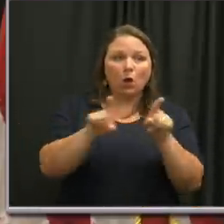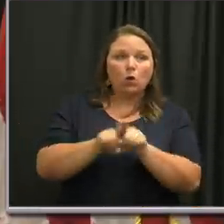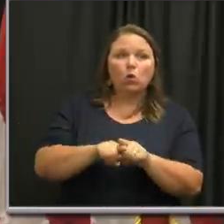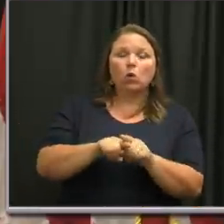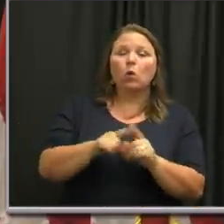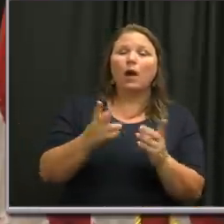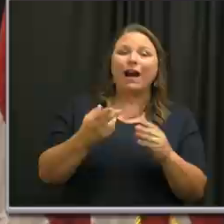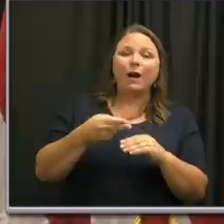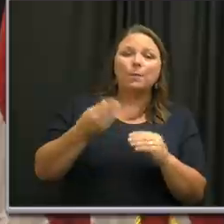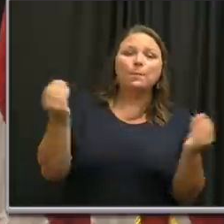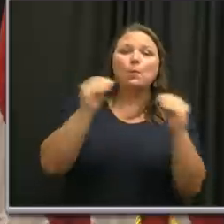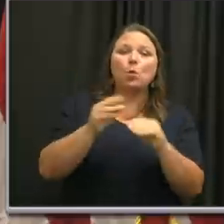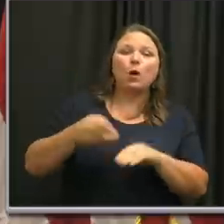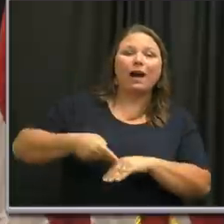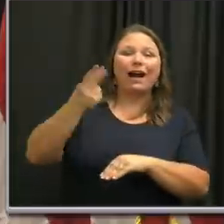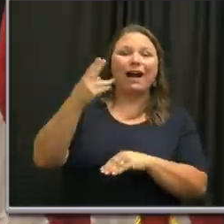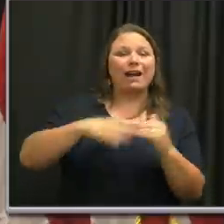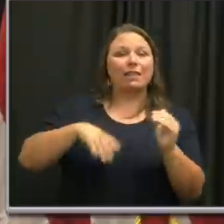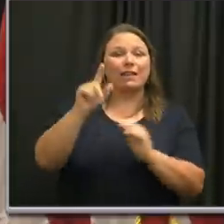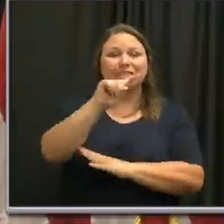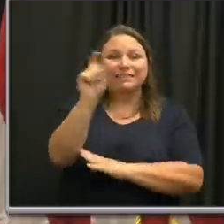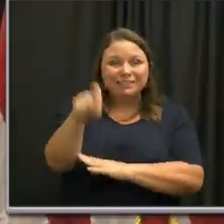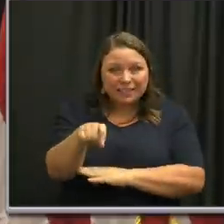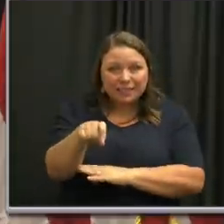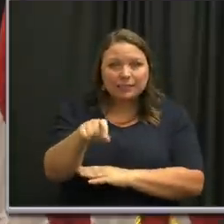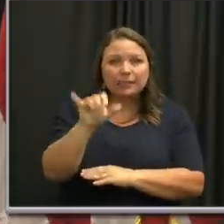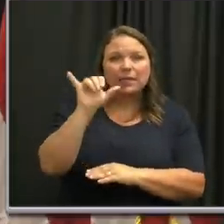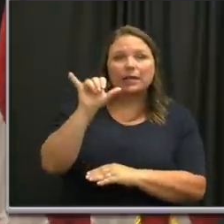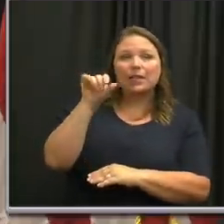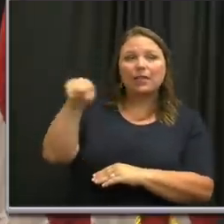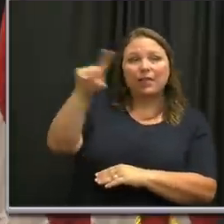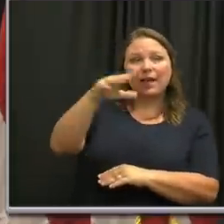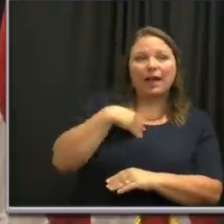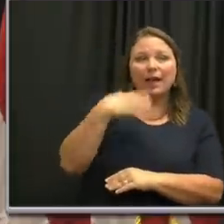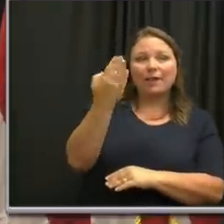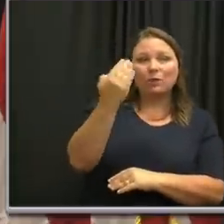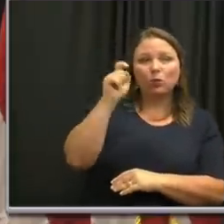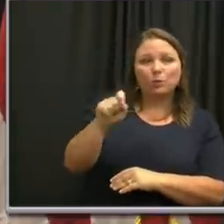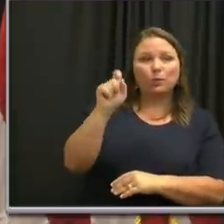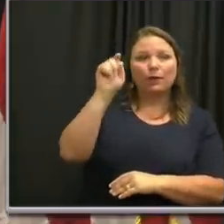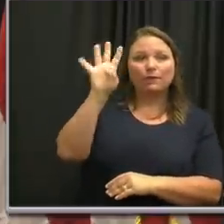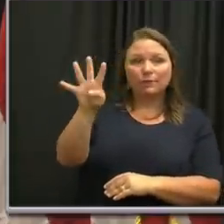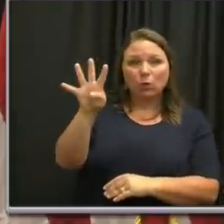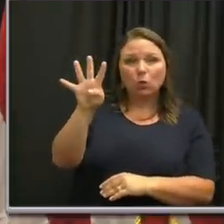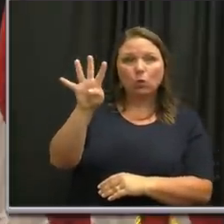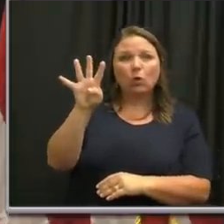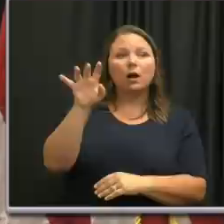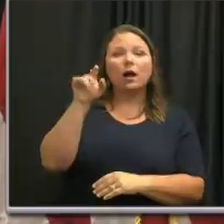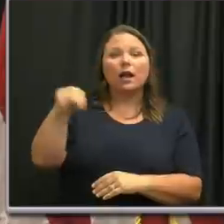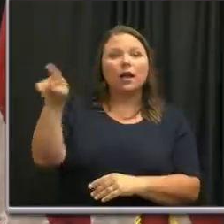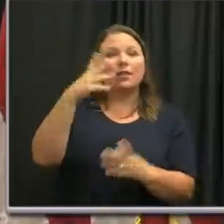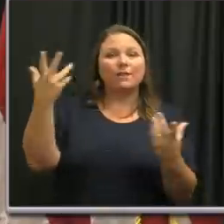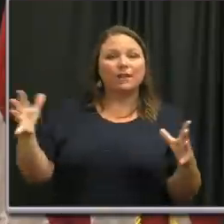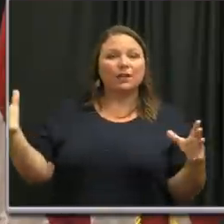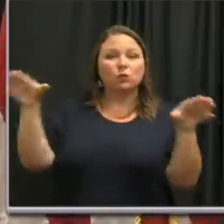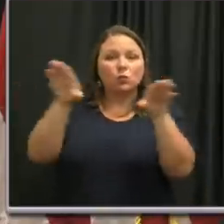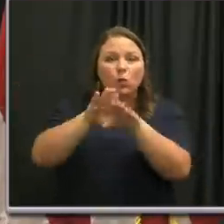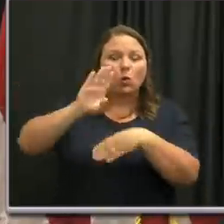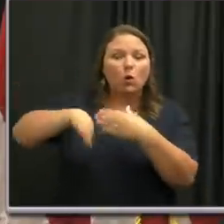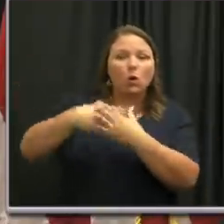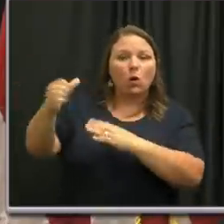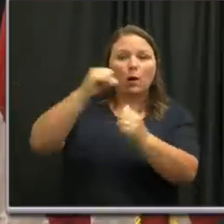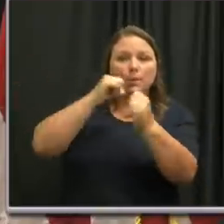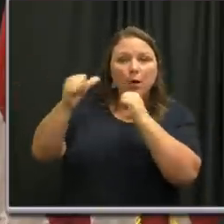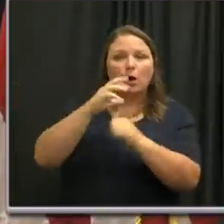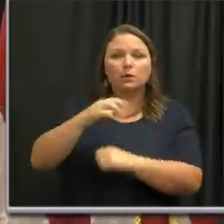points higher than the statewide rate in Texas, which is 14.4%, which has also closed all of its bars and reverted